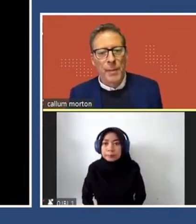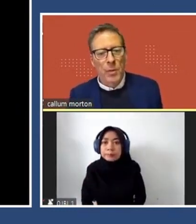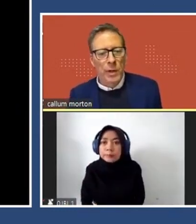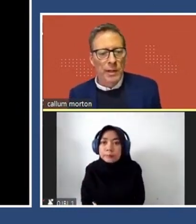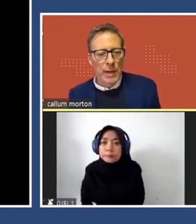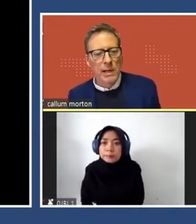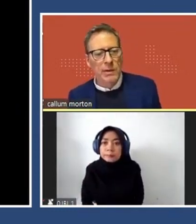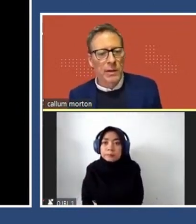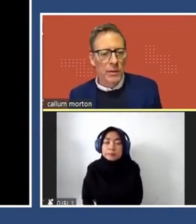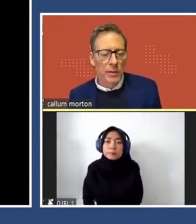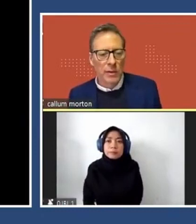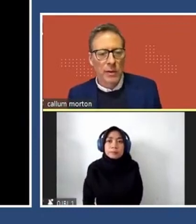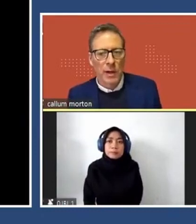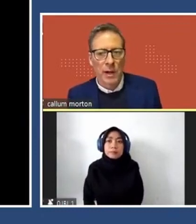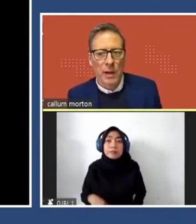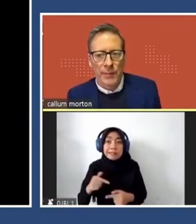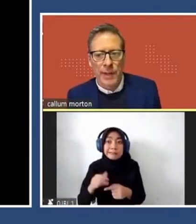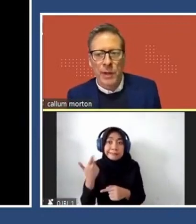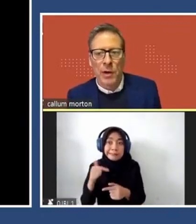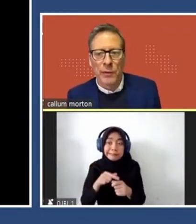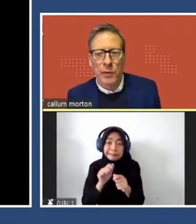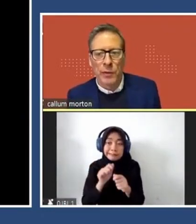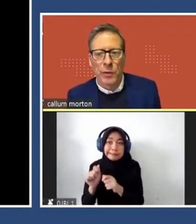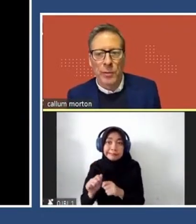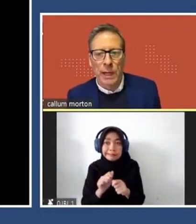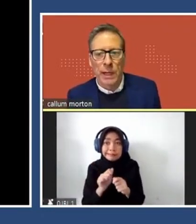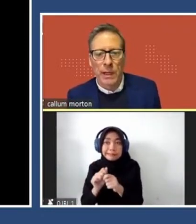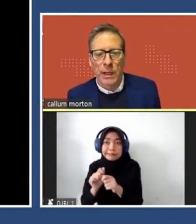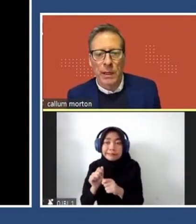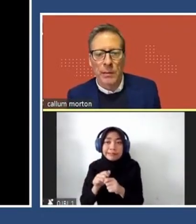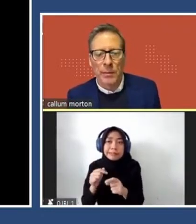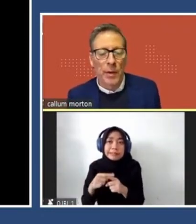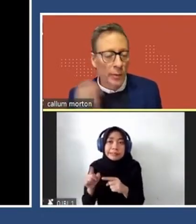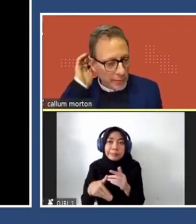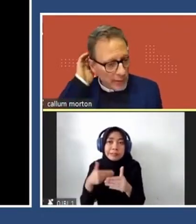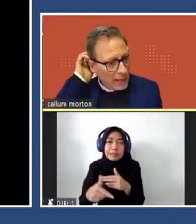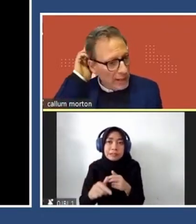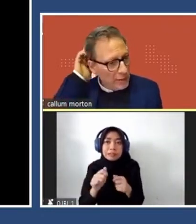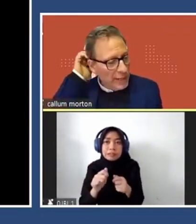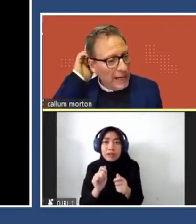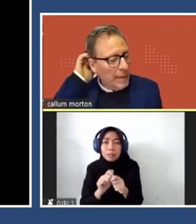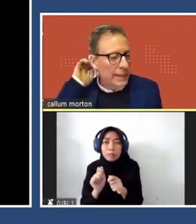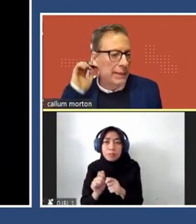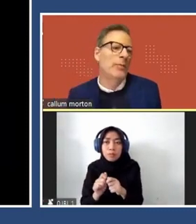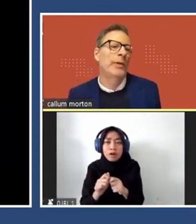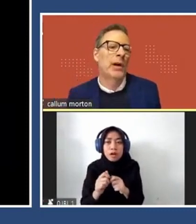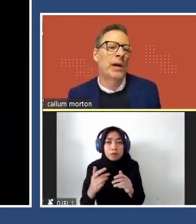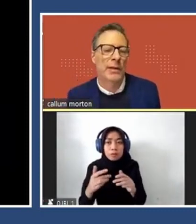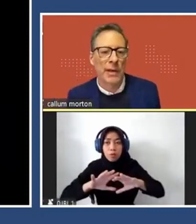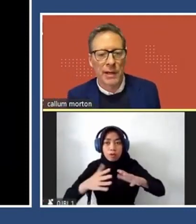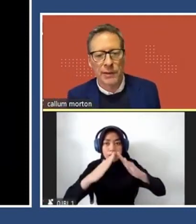And my work in the past, I've been known for making models of architecture and